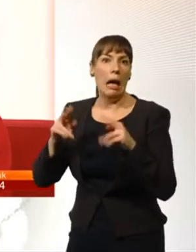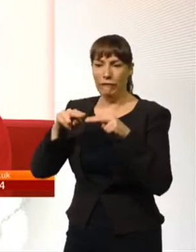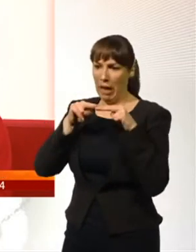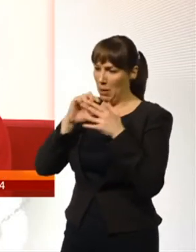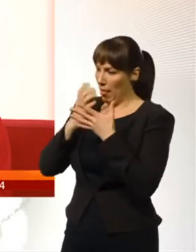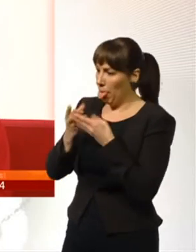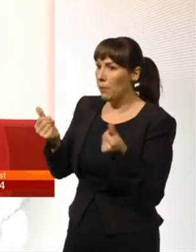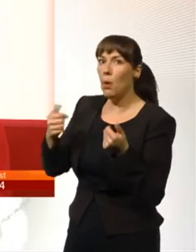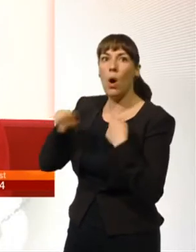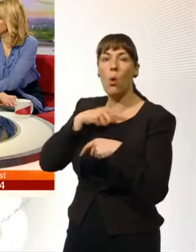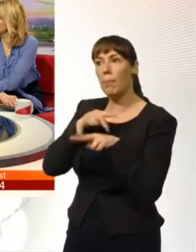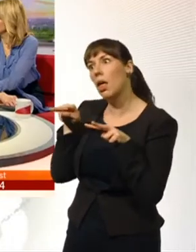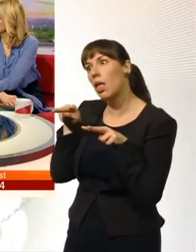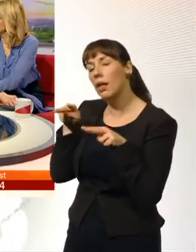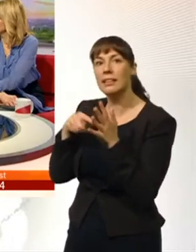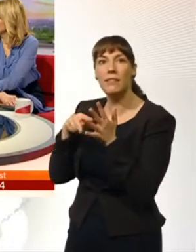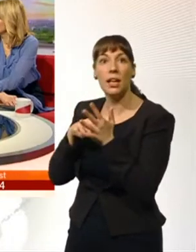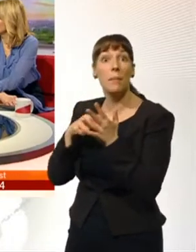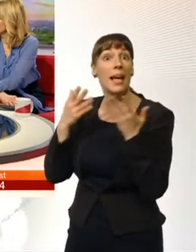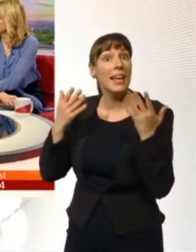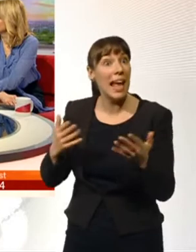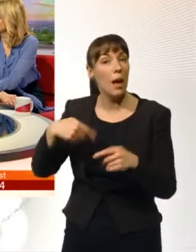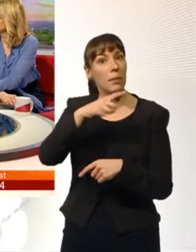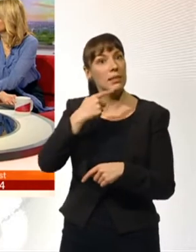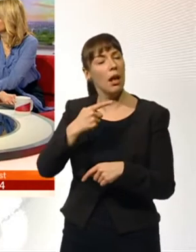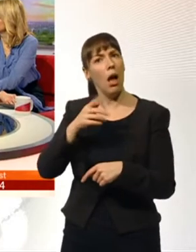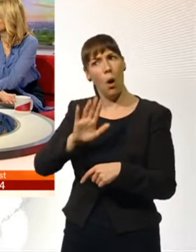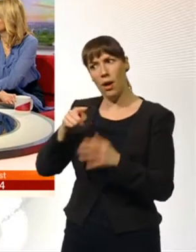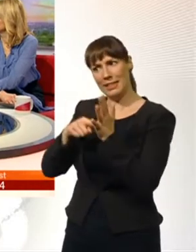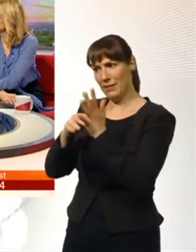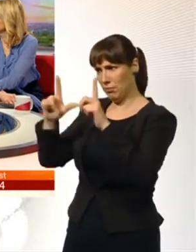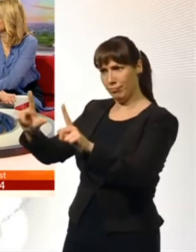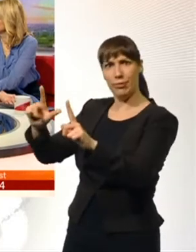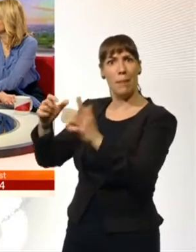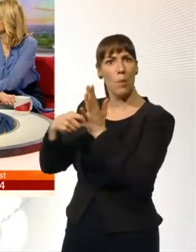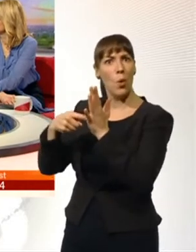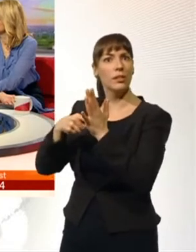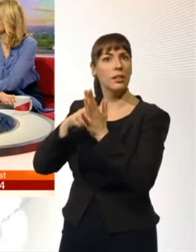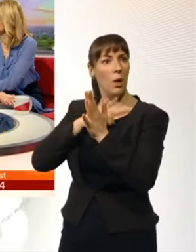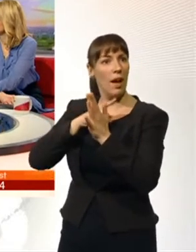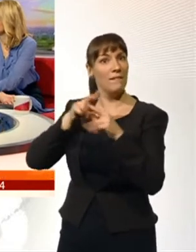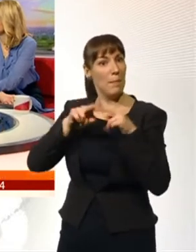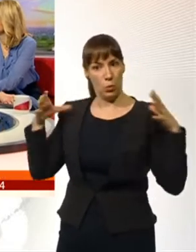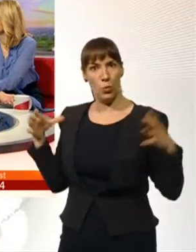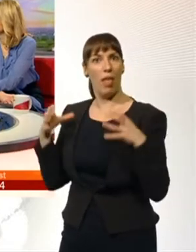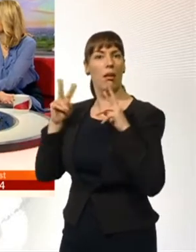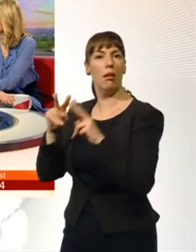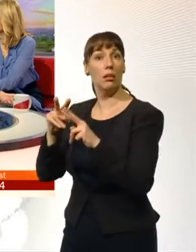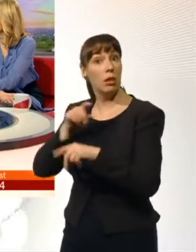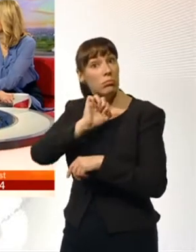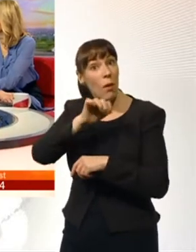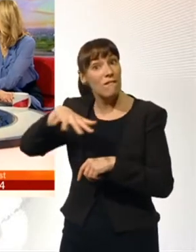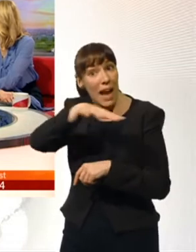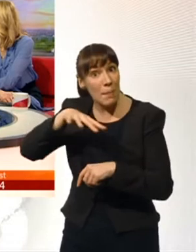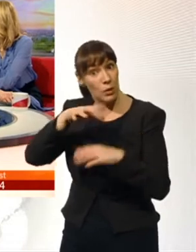Gogglebox, so to speak. Now people say that's what brings families together. So, do you as a family watch much TV? No,